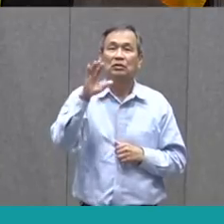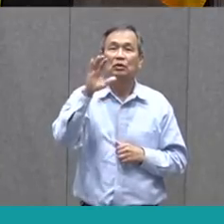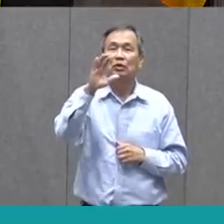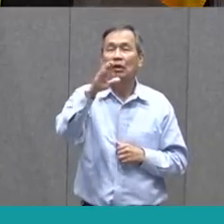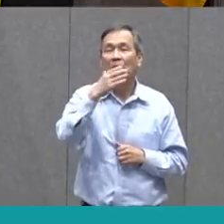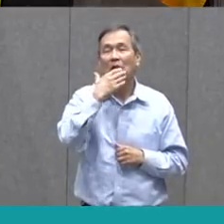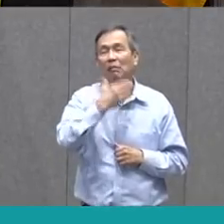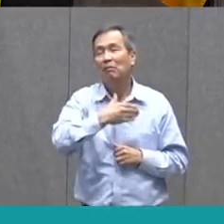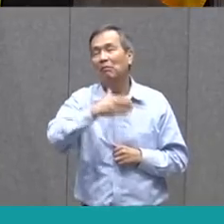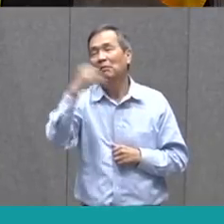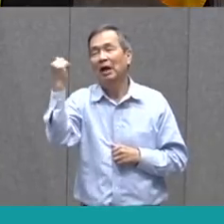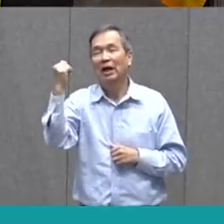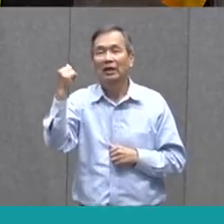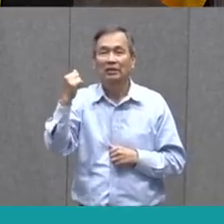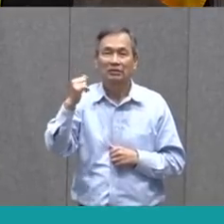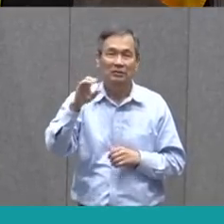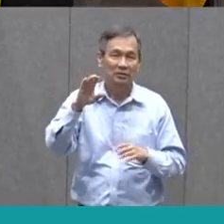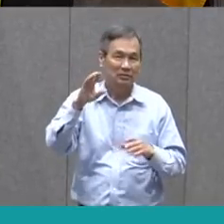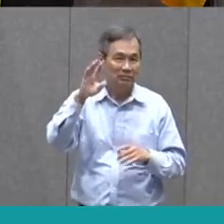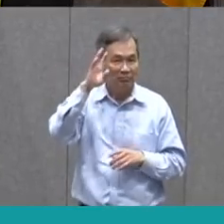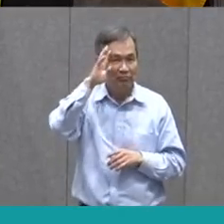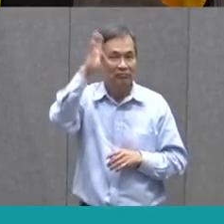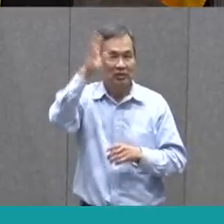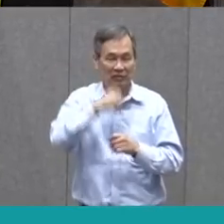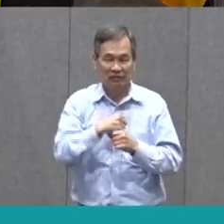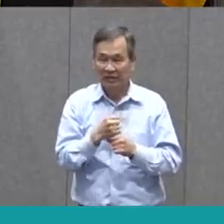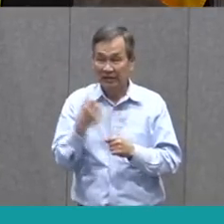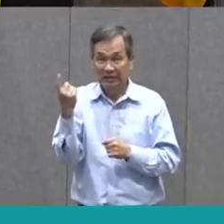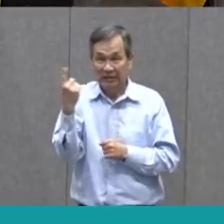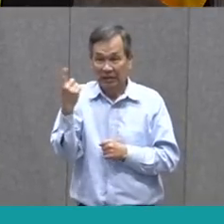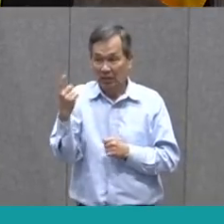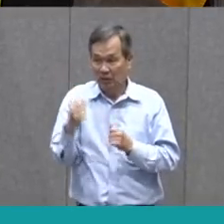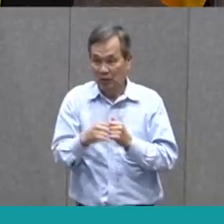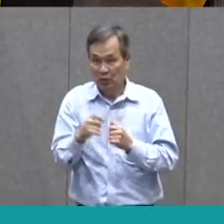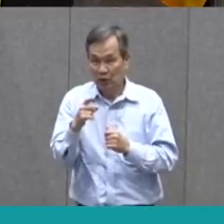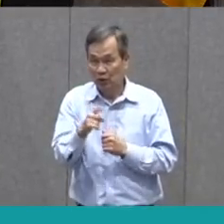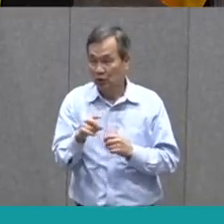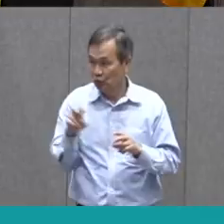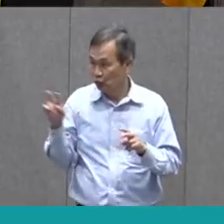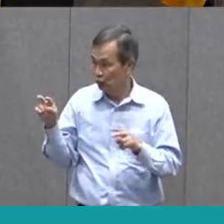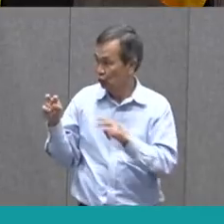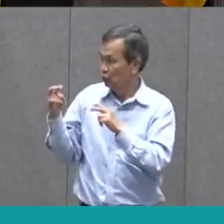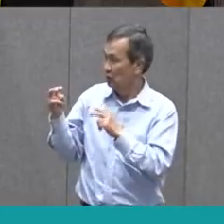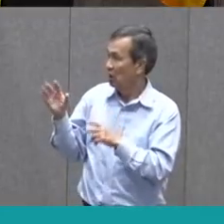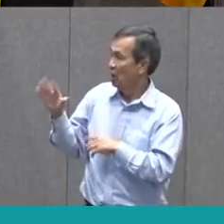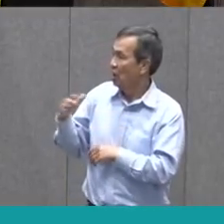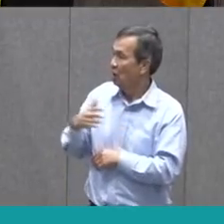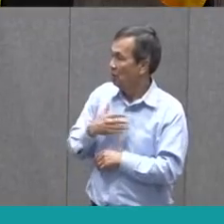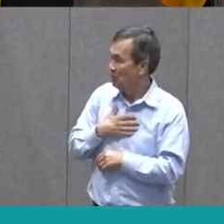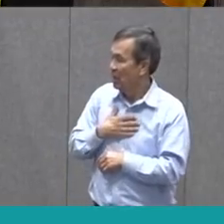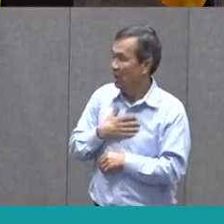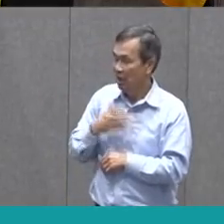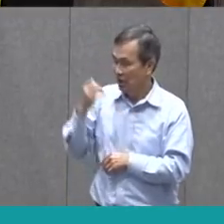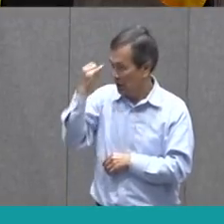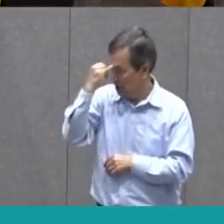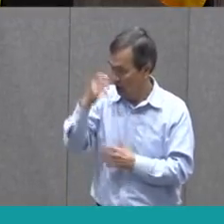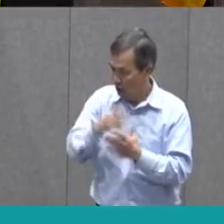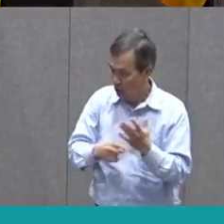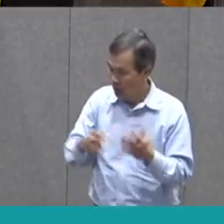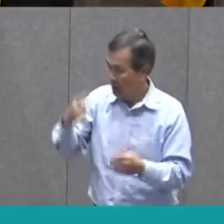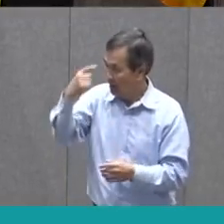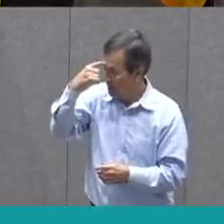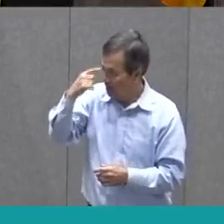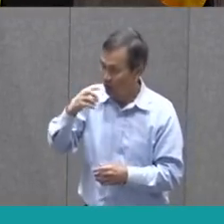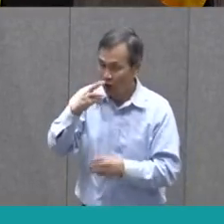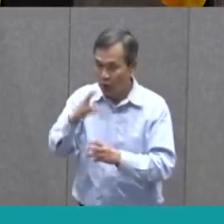invention. So why don't you, if there's somebody sitting next to you, why don't you turn to them and tell them your idea about what you think is